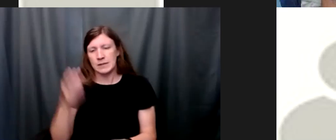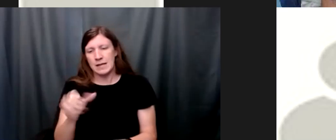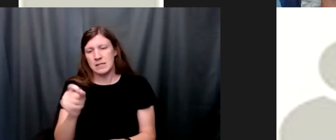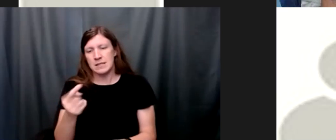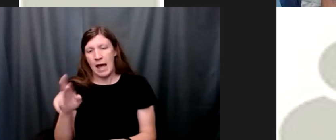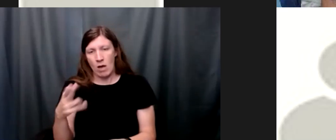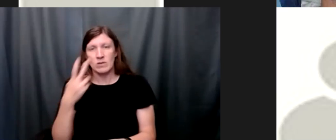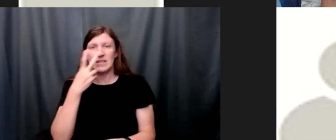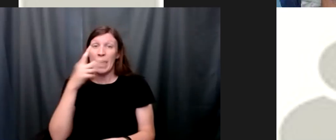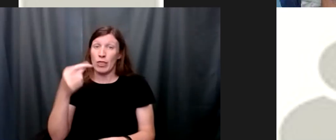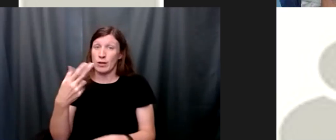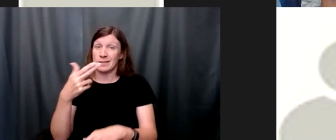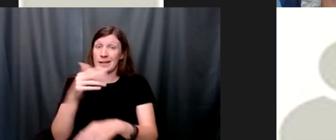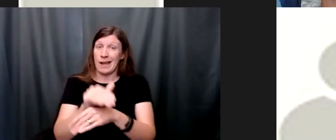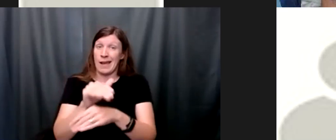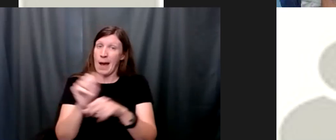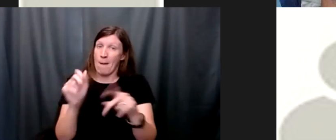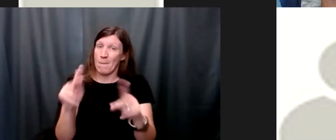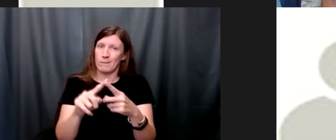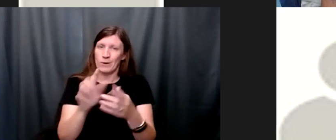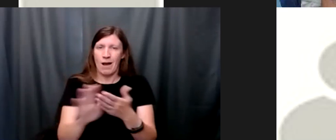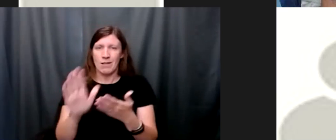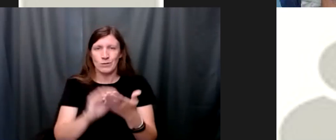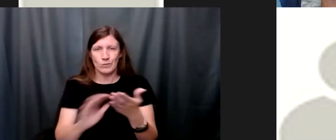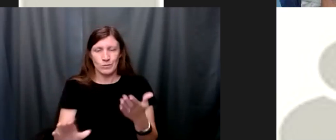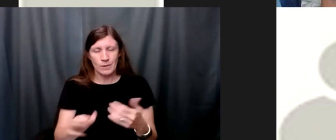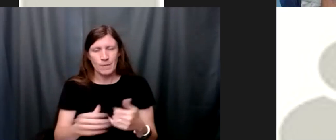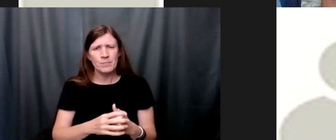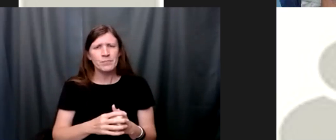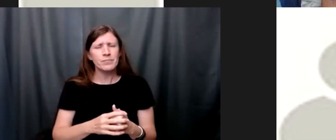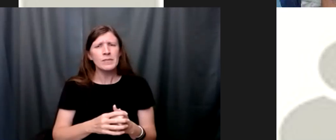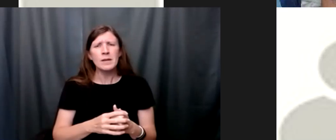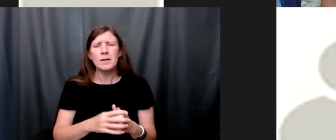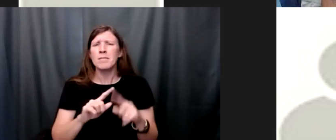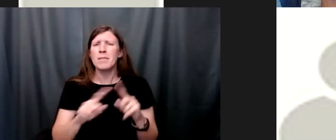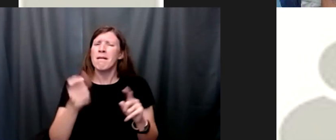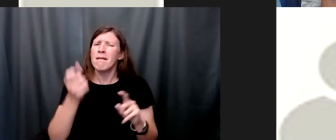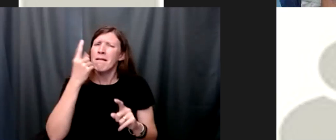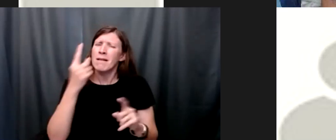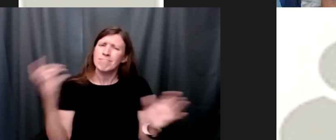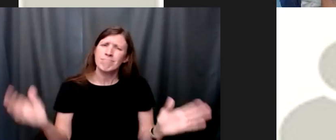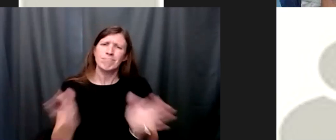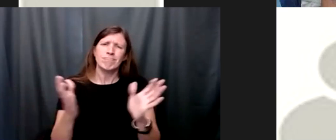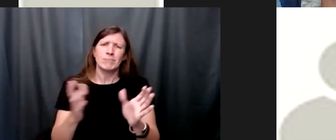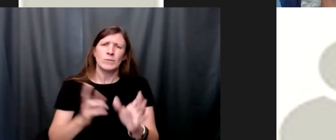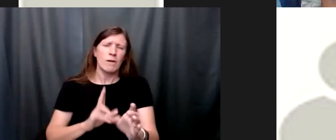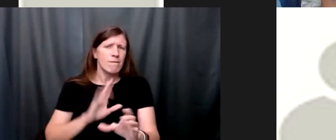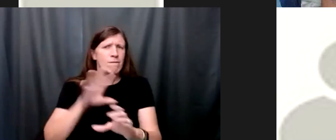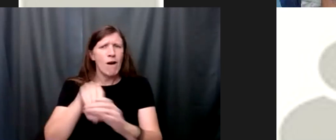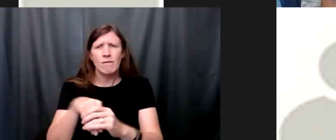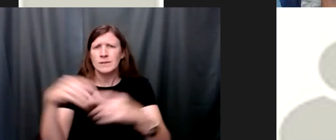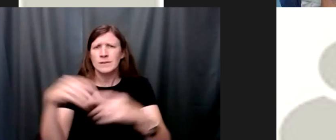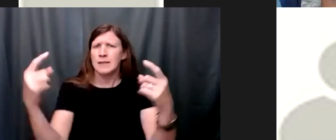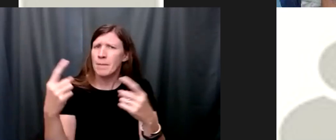opportunity just jump in don't try to go through this all on your own see confession is a